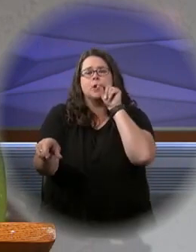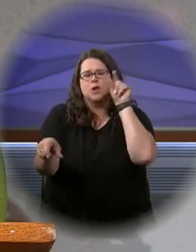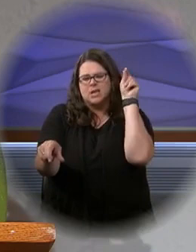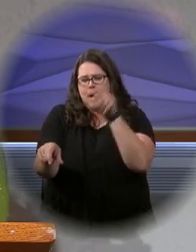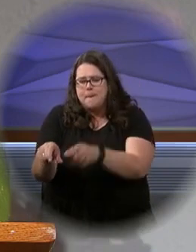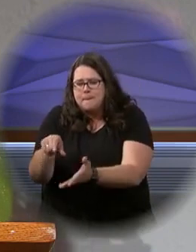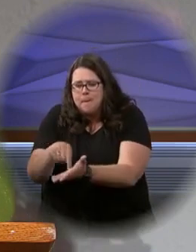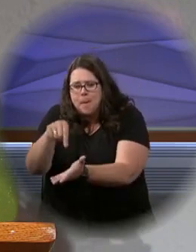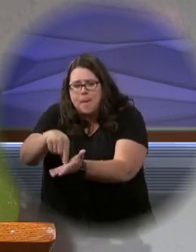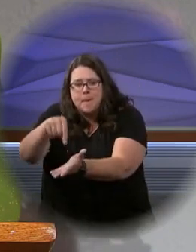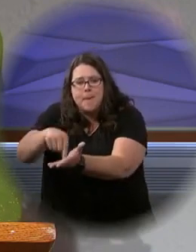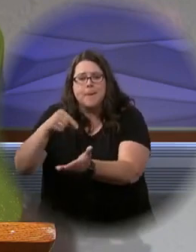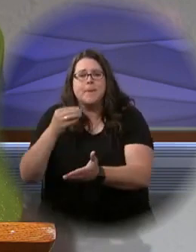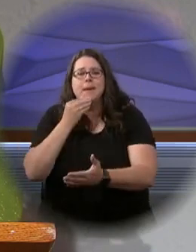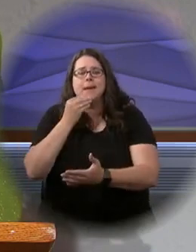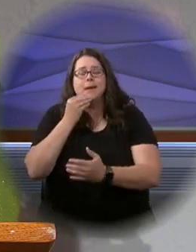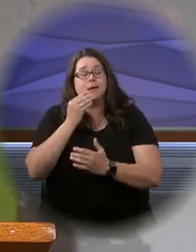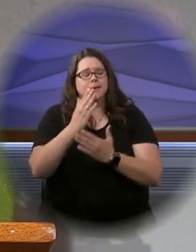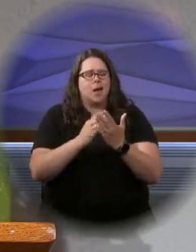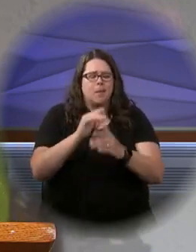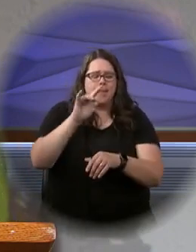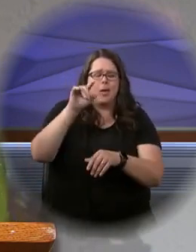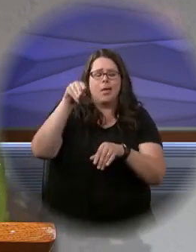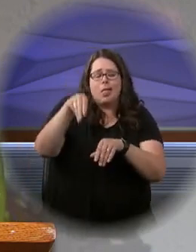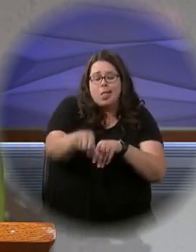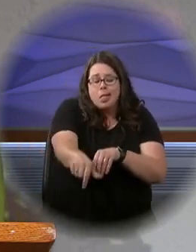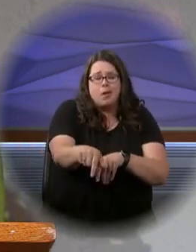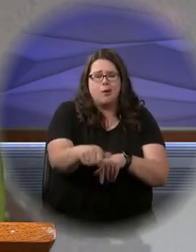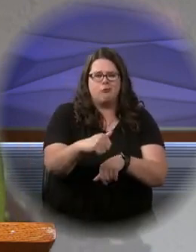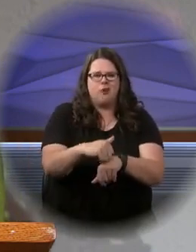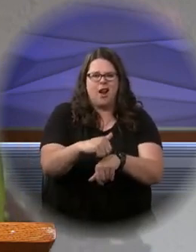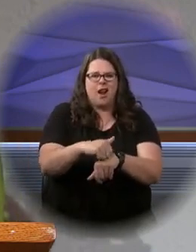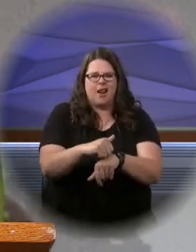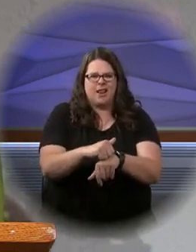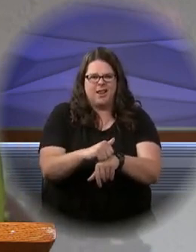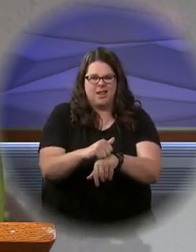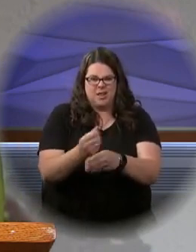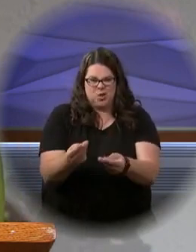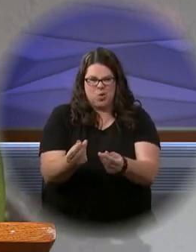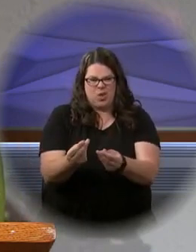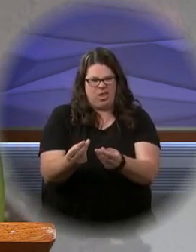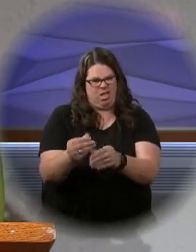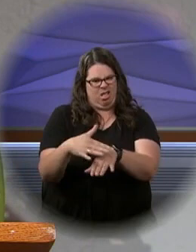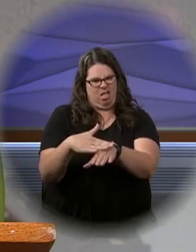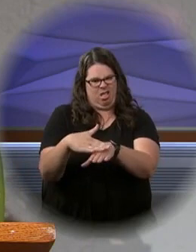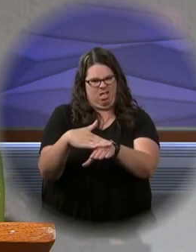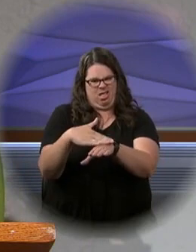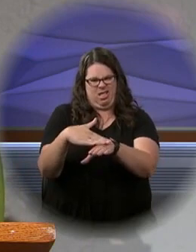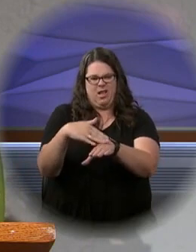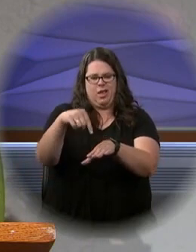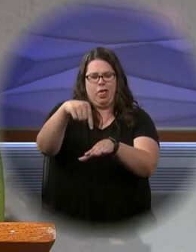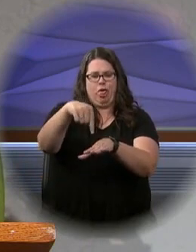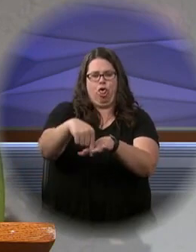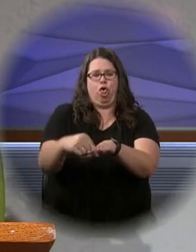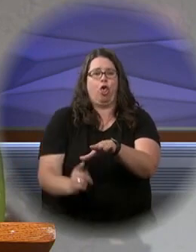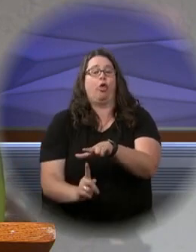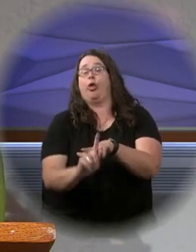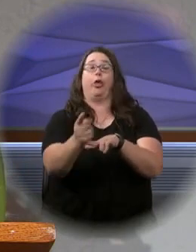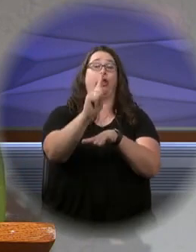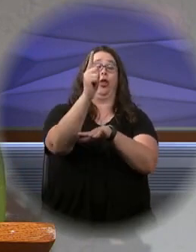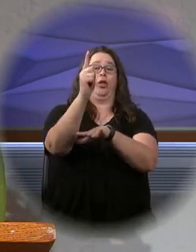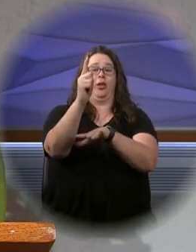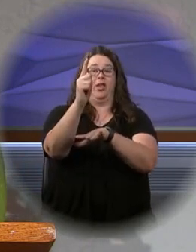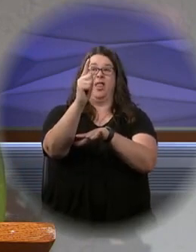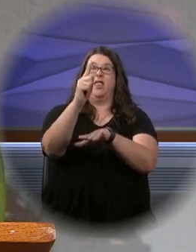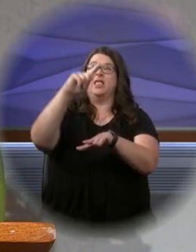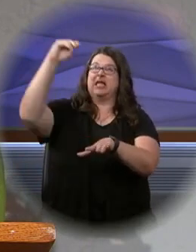Some fell on rocky ground, where it had little soil. It sprang up at once, because the soil was not deep. And